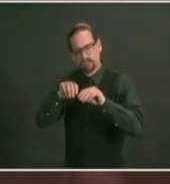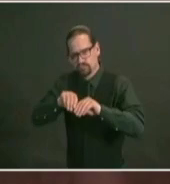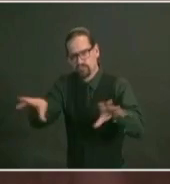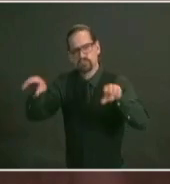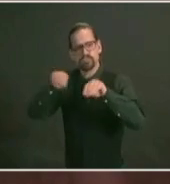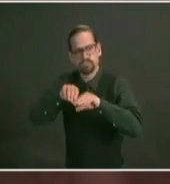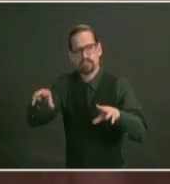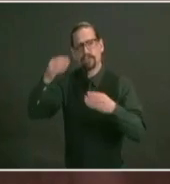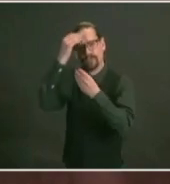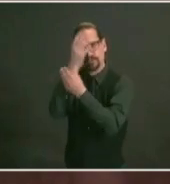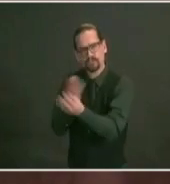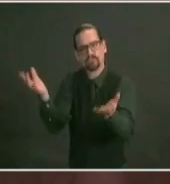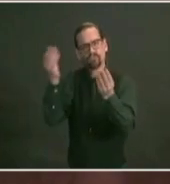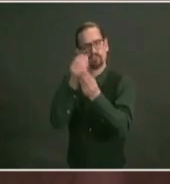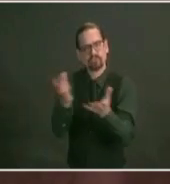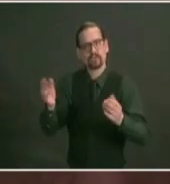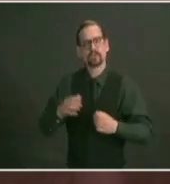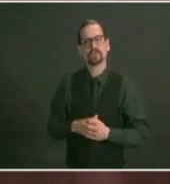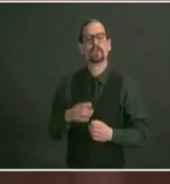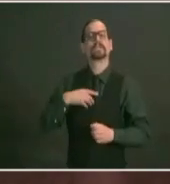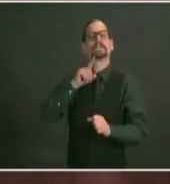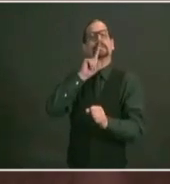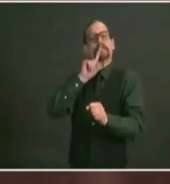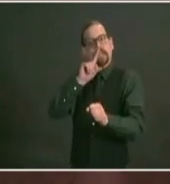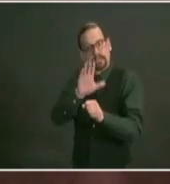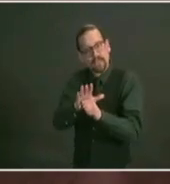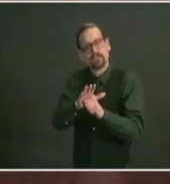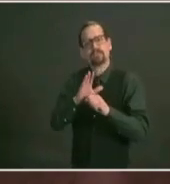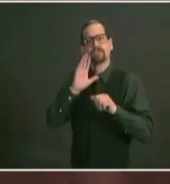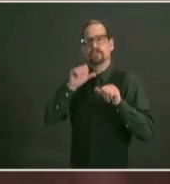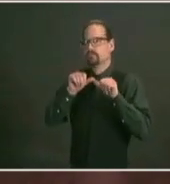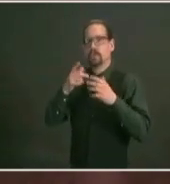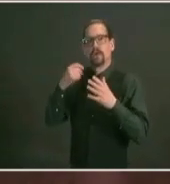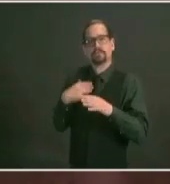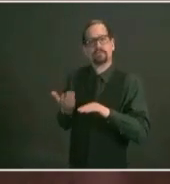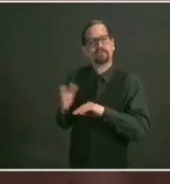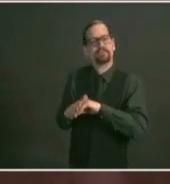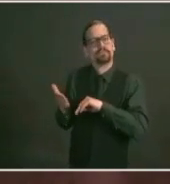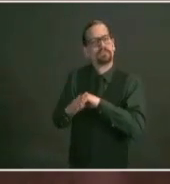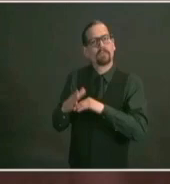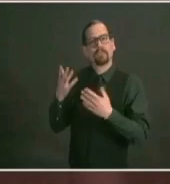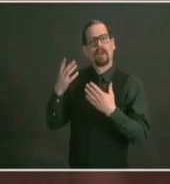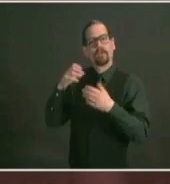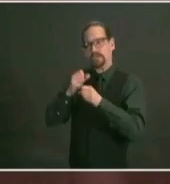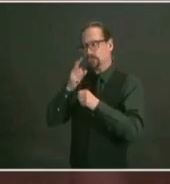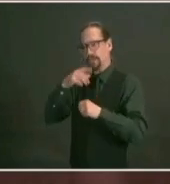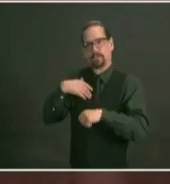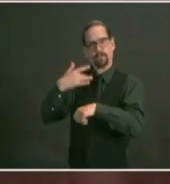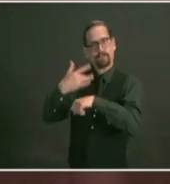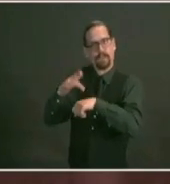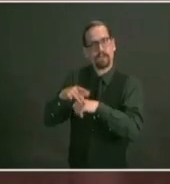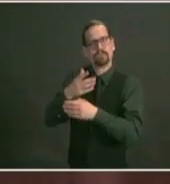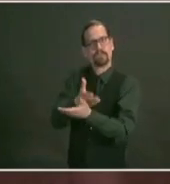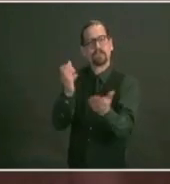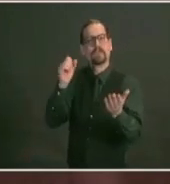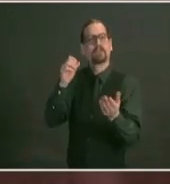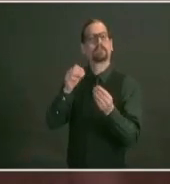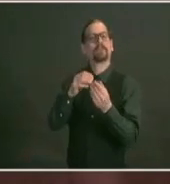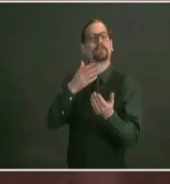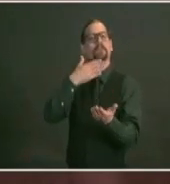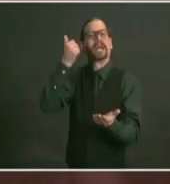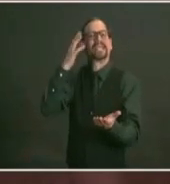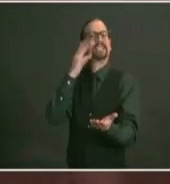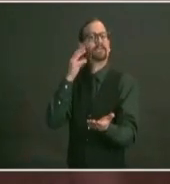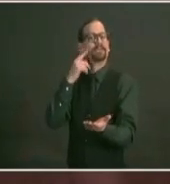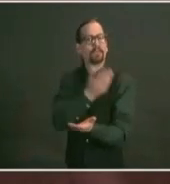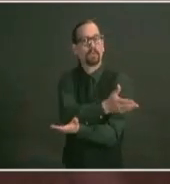that we and we're committed to continuing to make that a better overall scheduling experience but the best thing from a public health